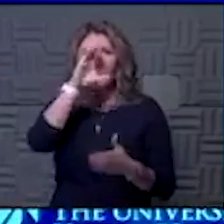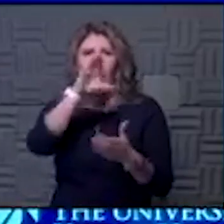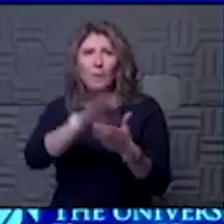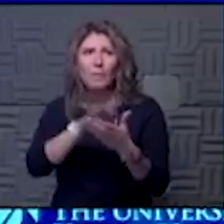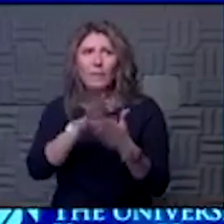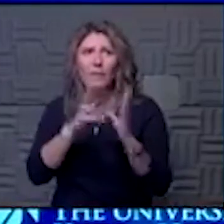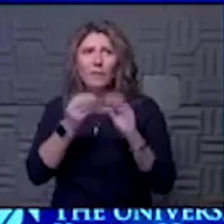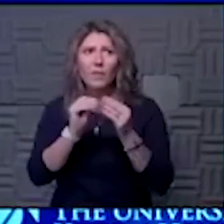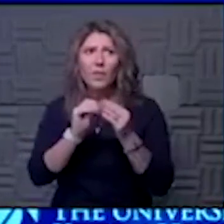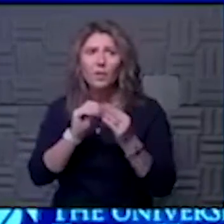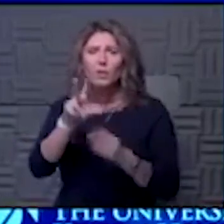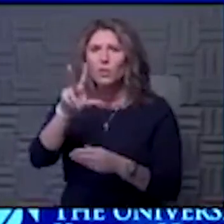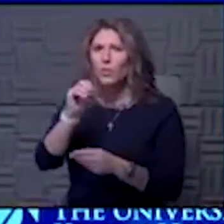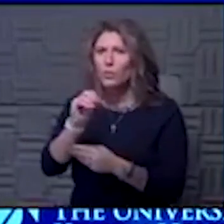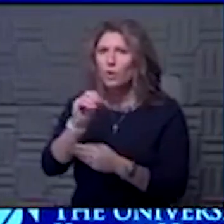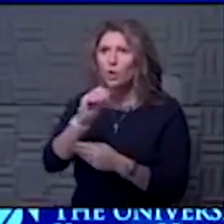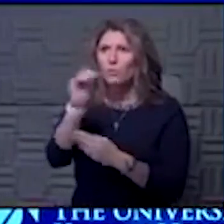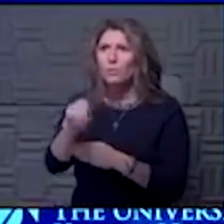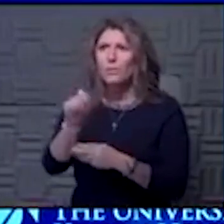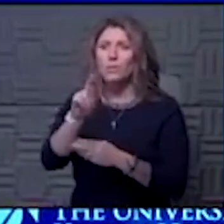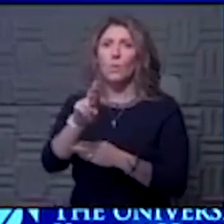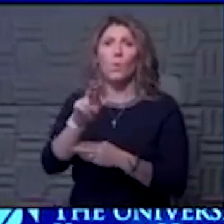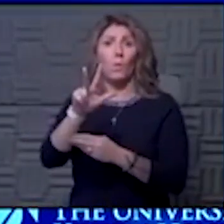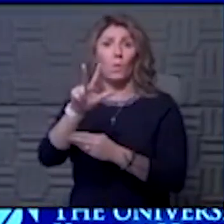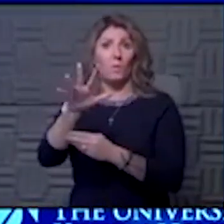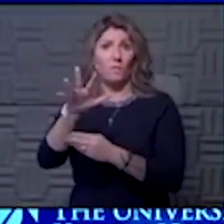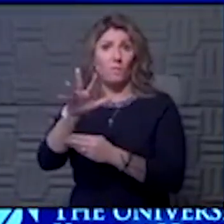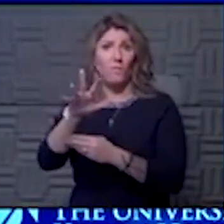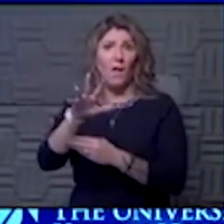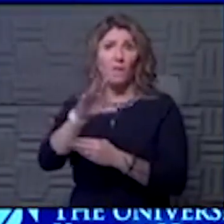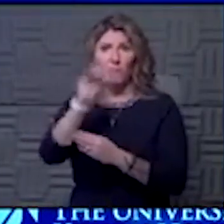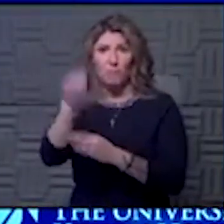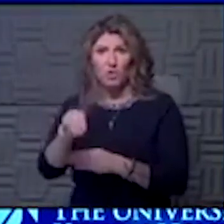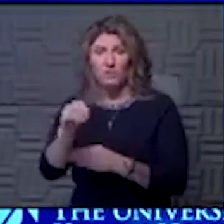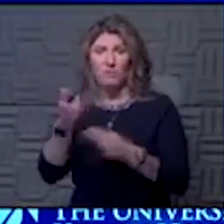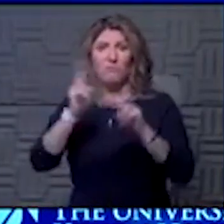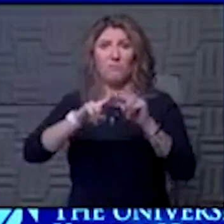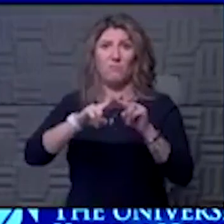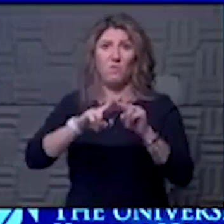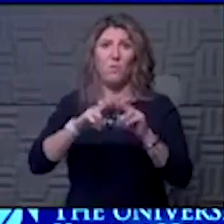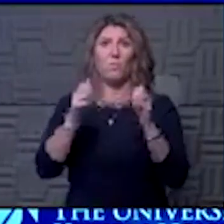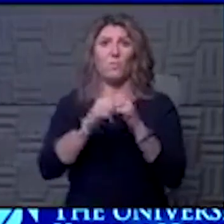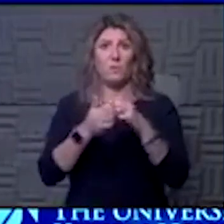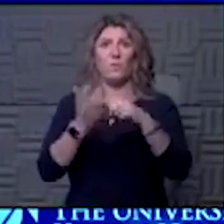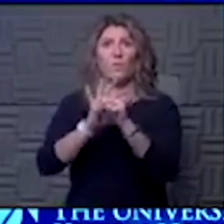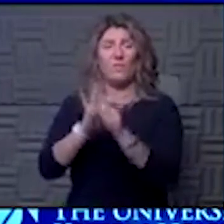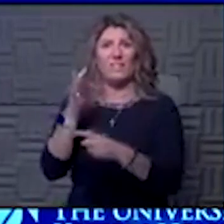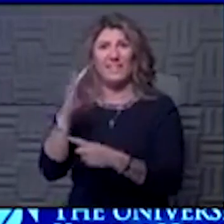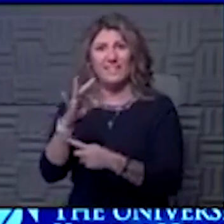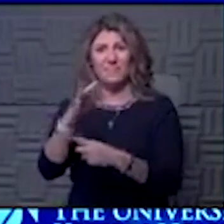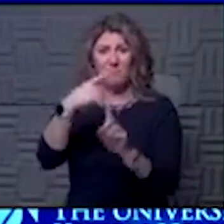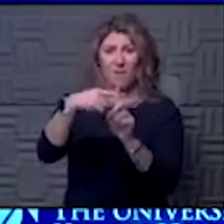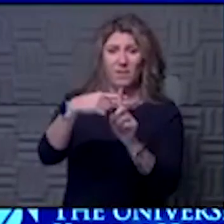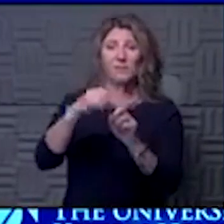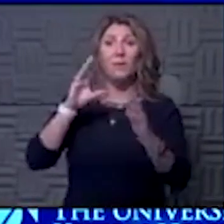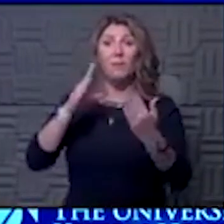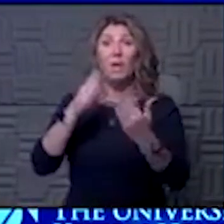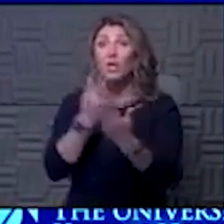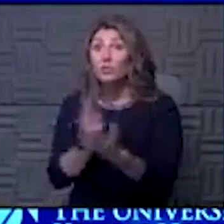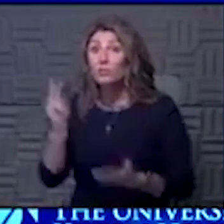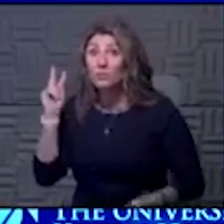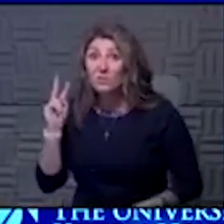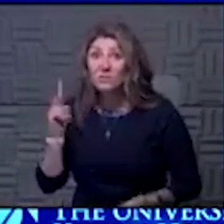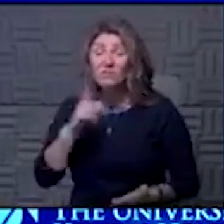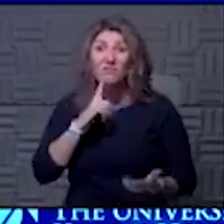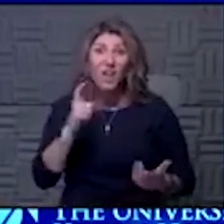30% or 35% increase in the number of COVID positive patients in the United States compared to two weeks ago. Yeah. That's a big number.